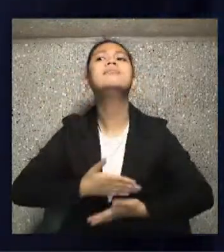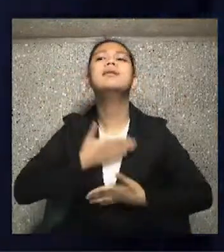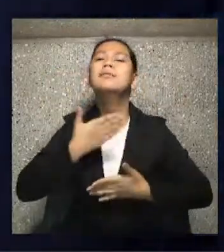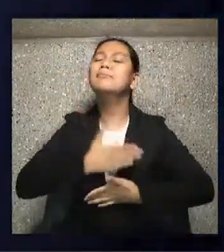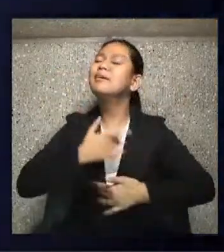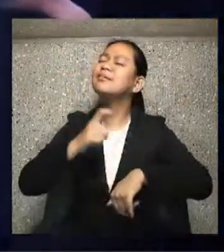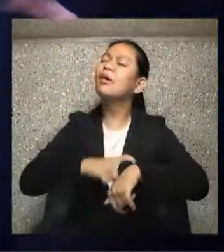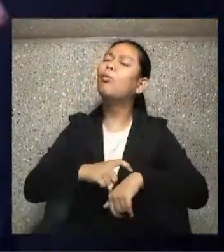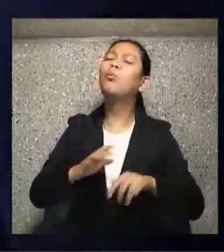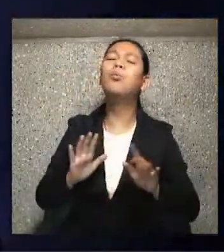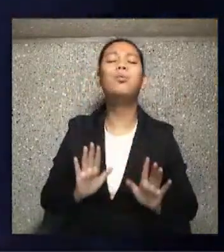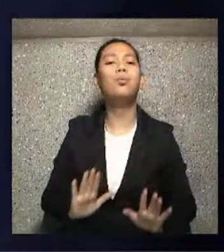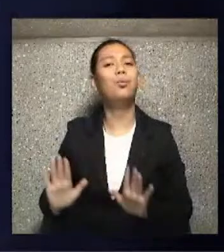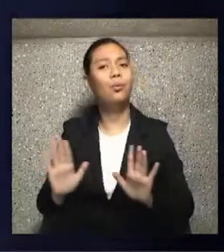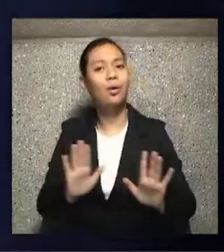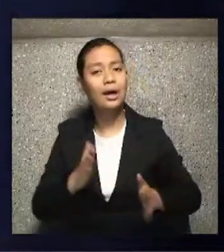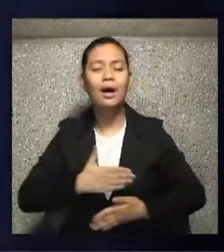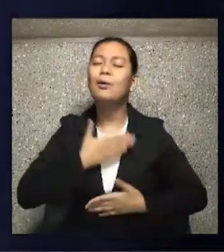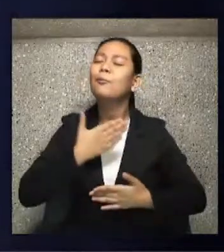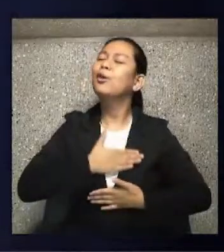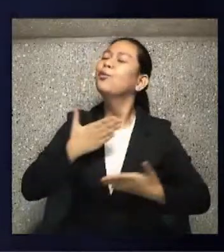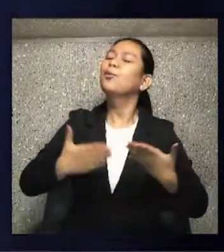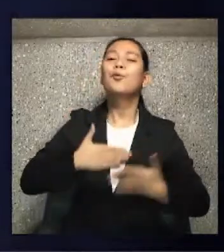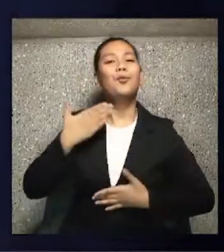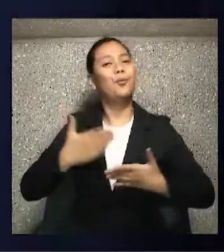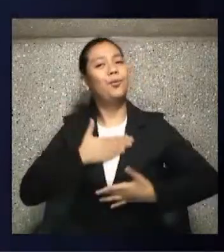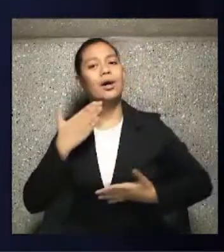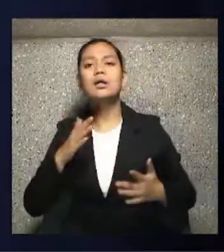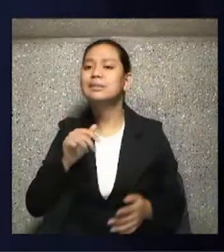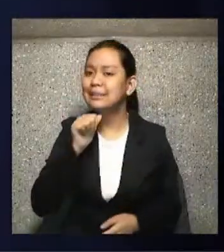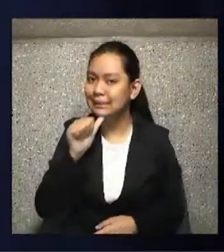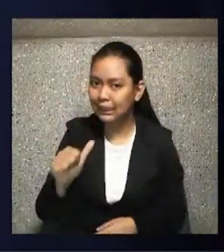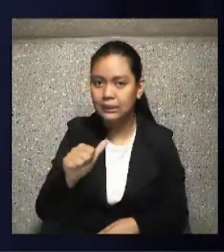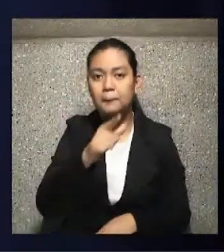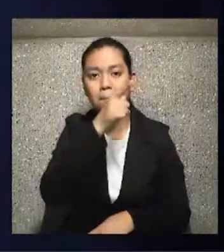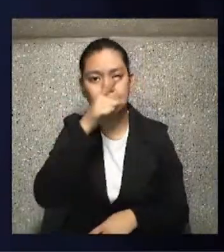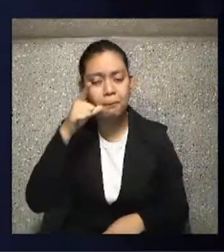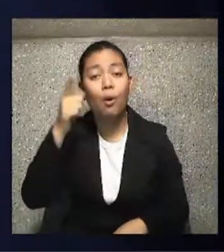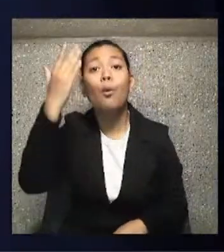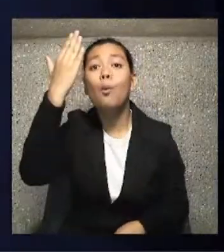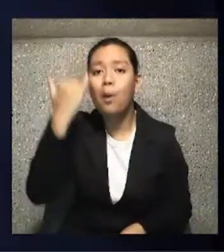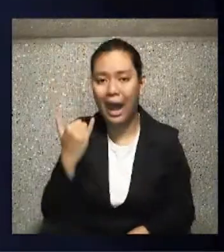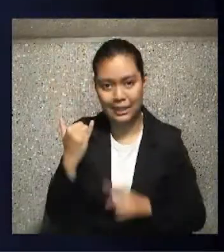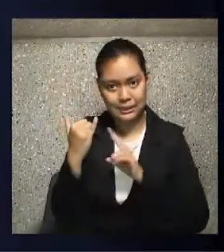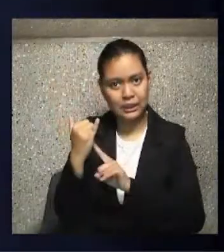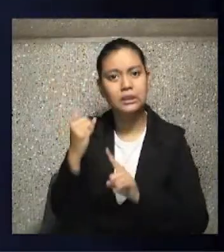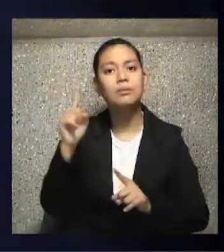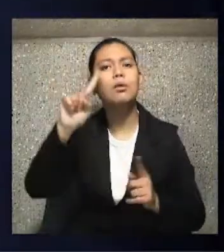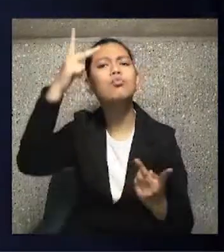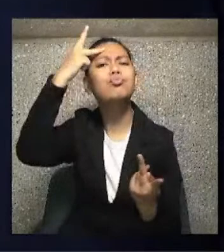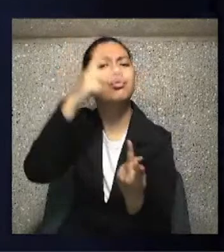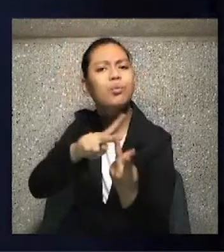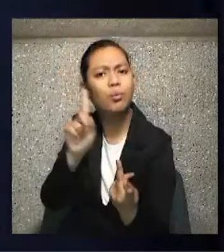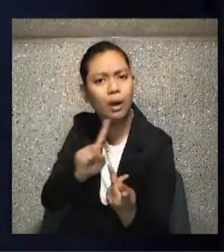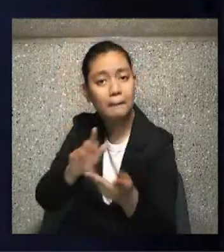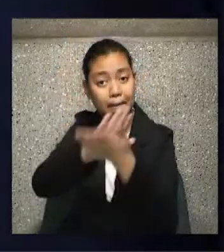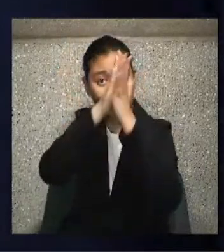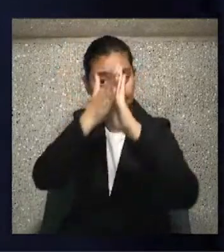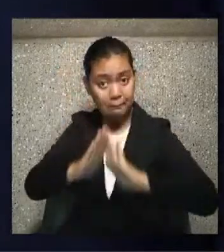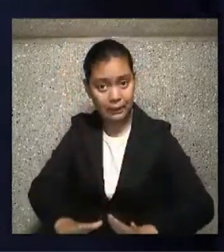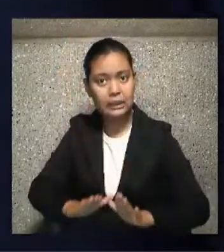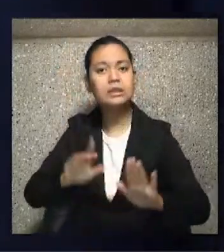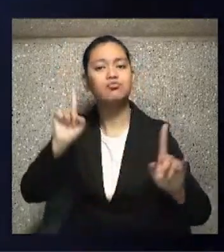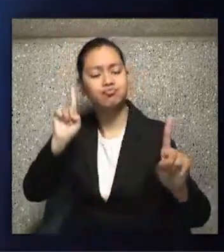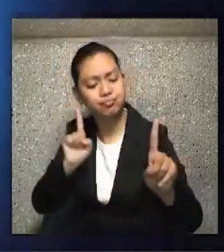Joyful? No, that's Christmas. No, it's Lent. Because the whole purpose of it is to bring us through Lent to joy.